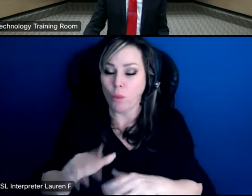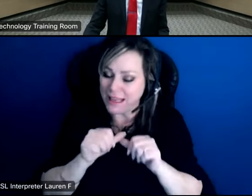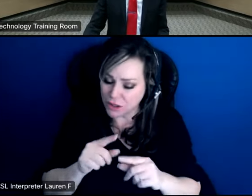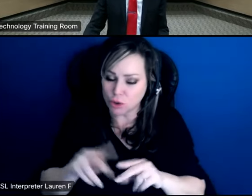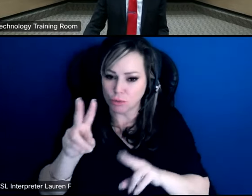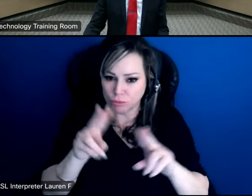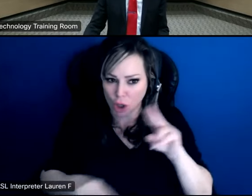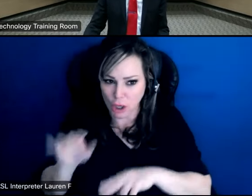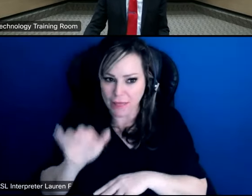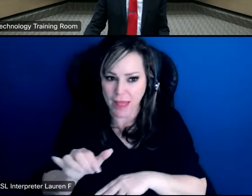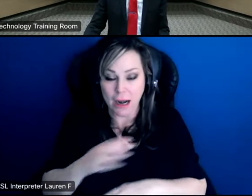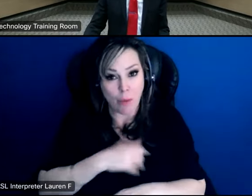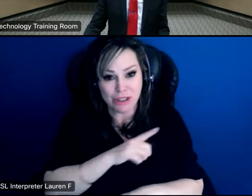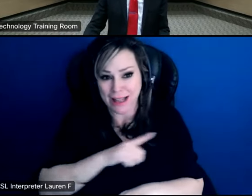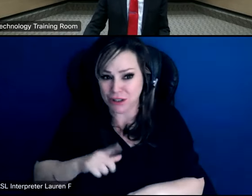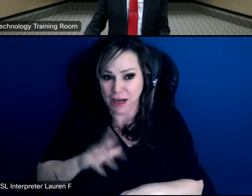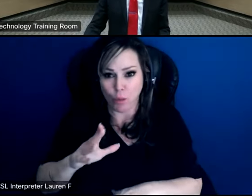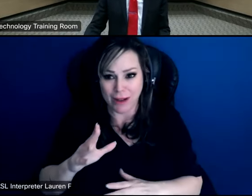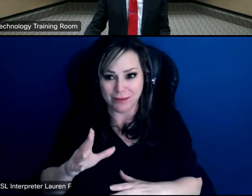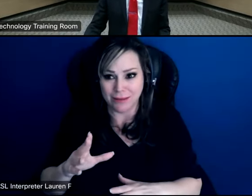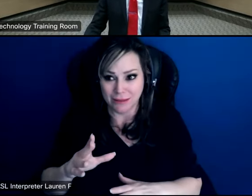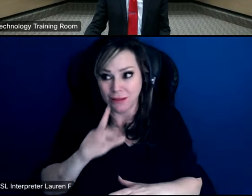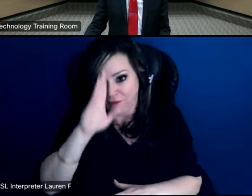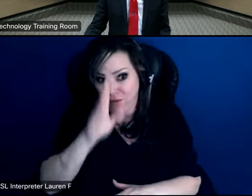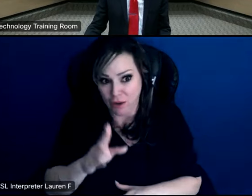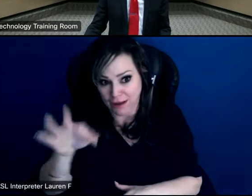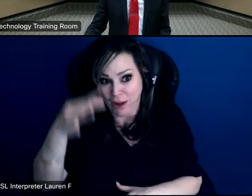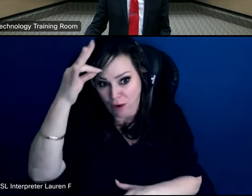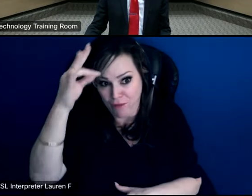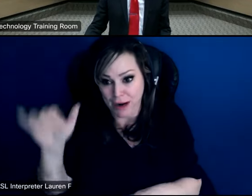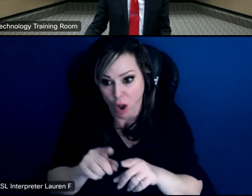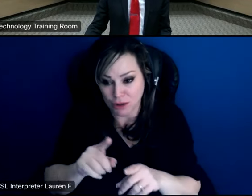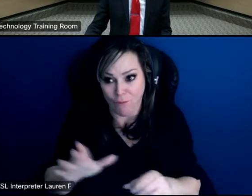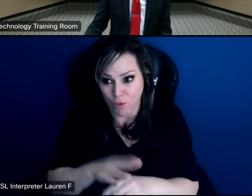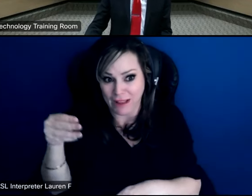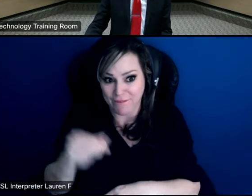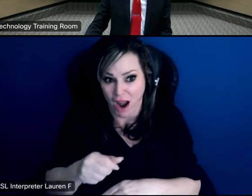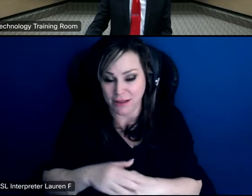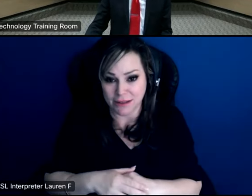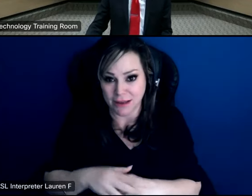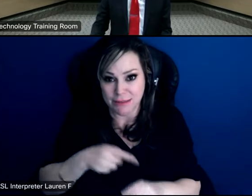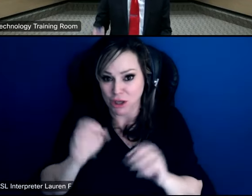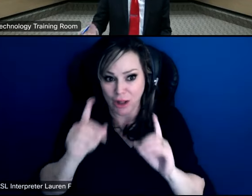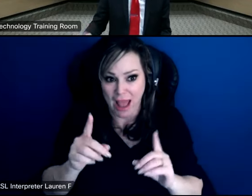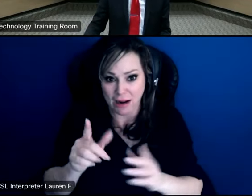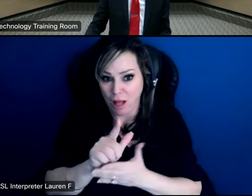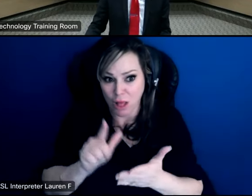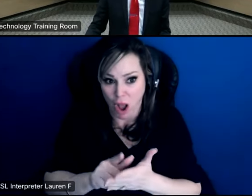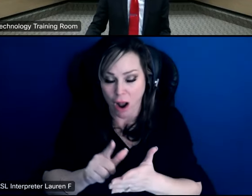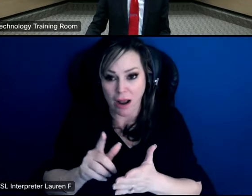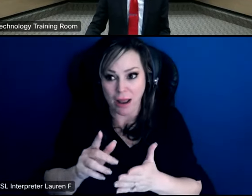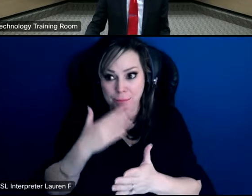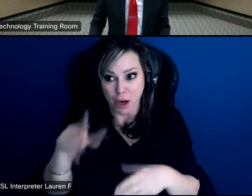at and i wish the legislature would step up and quite frankly the federal government would fully fund special education law and provide